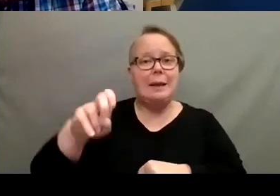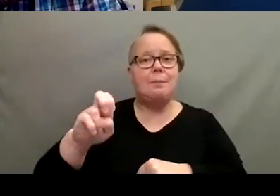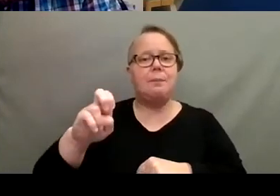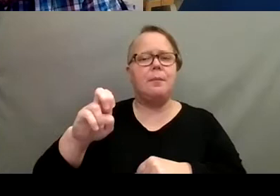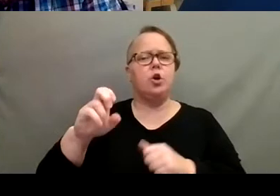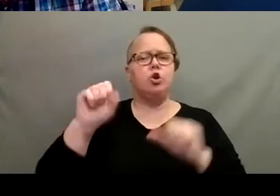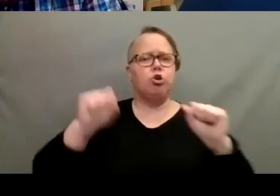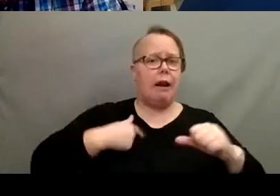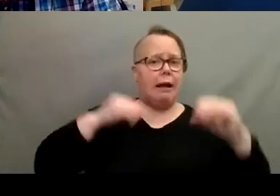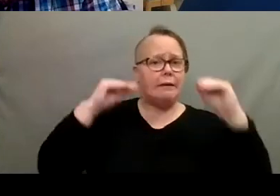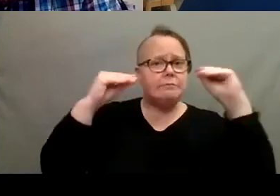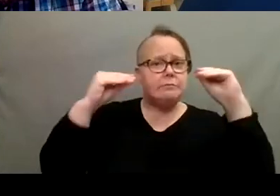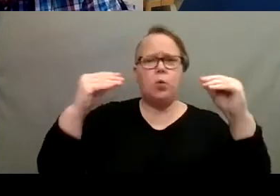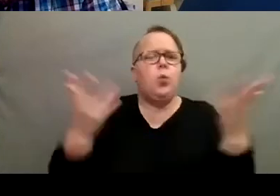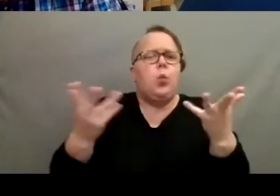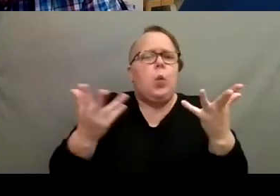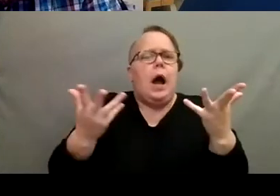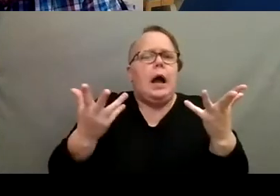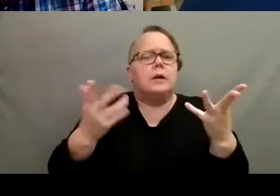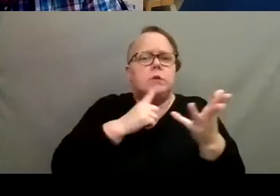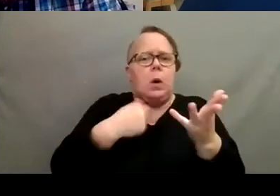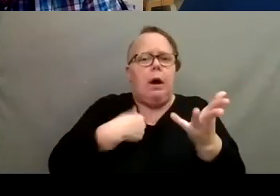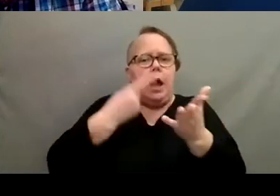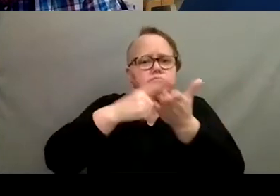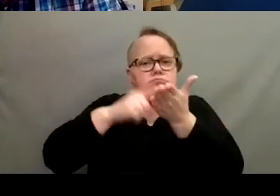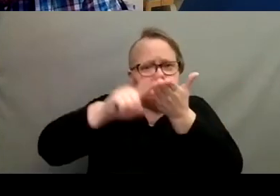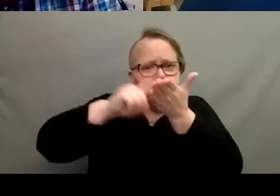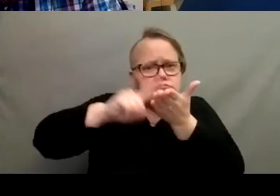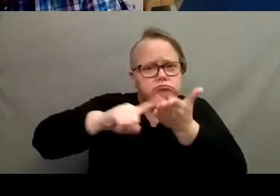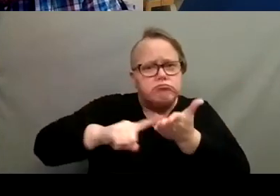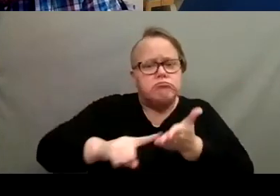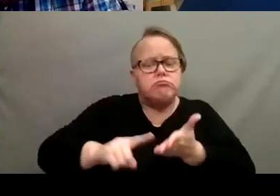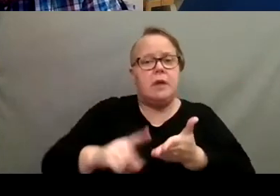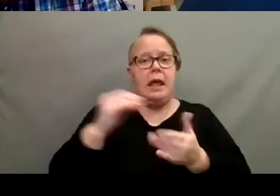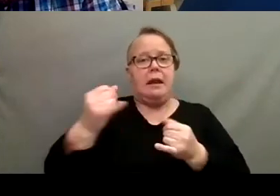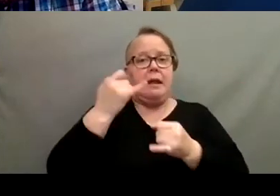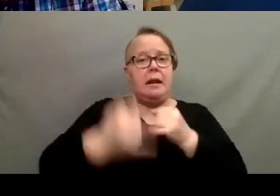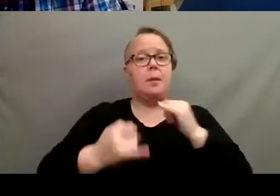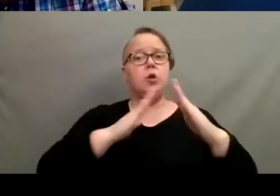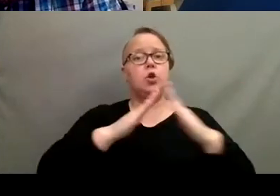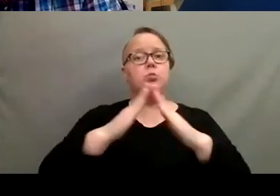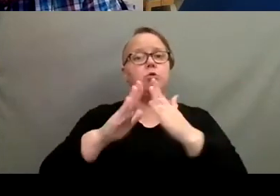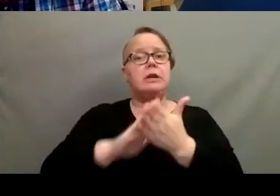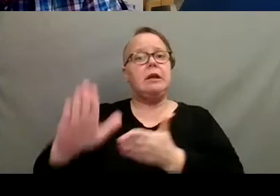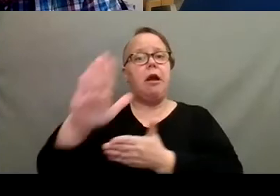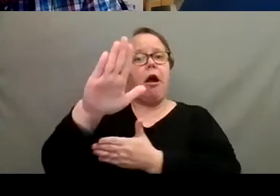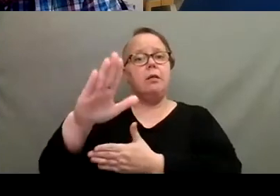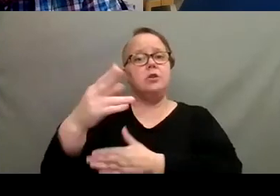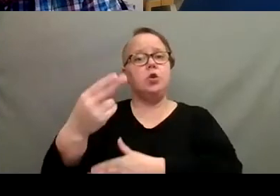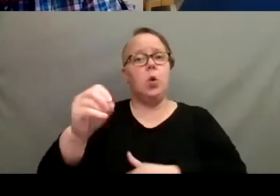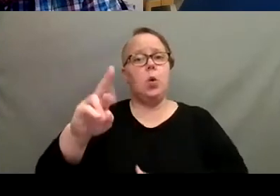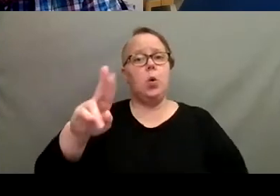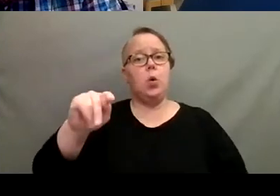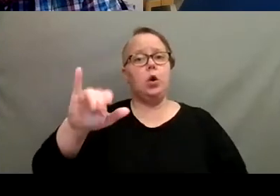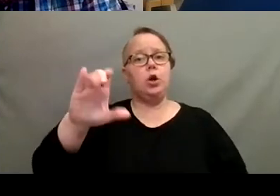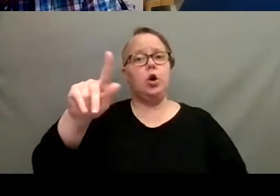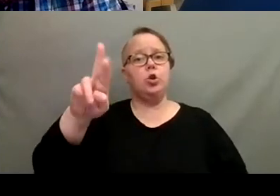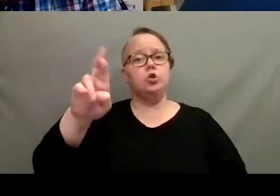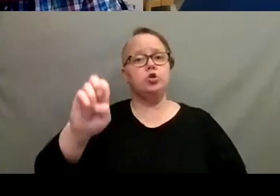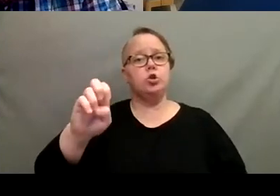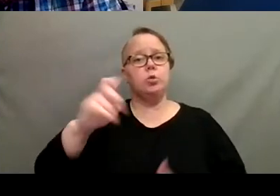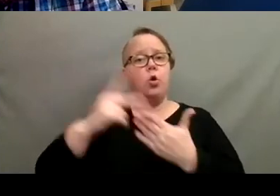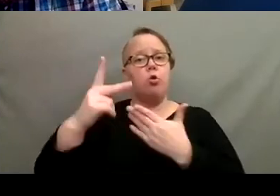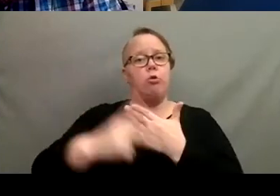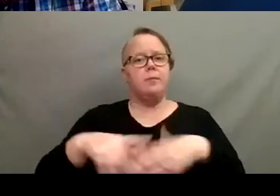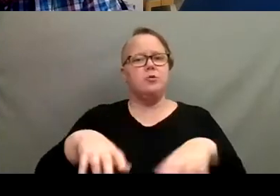Um, yeah. So just kind of started researching from there and ended up at a community college horticulture program, took a lot of those